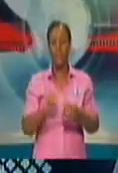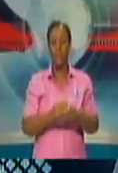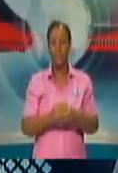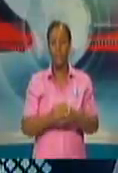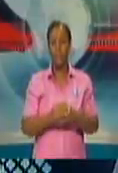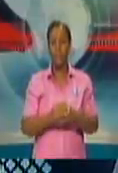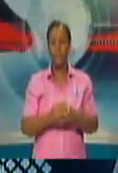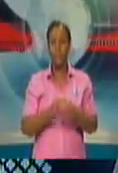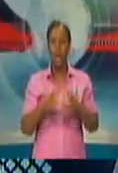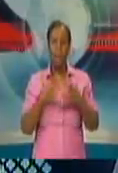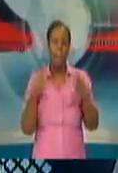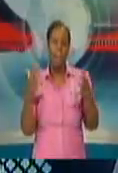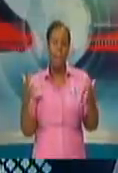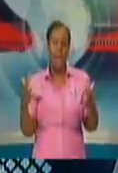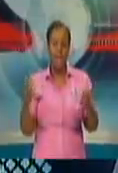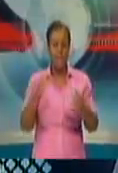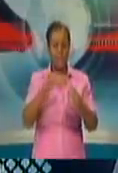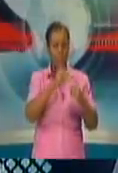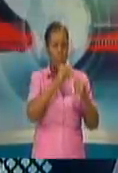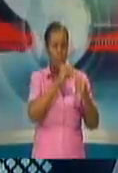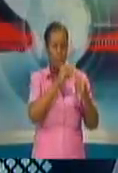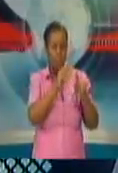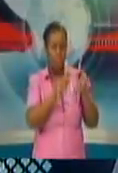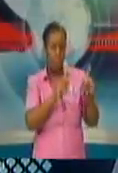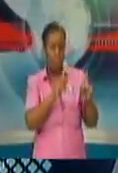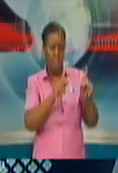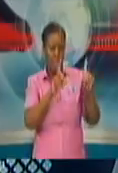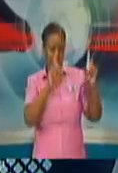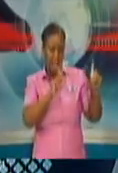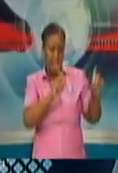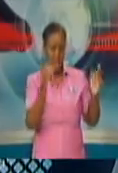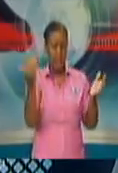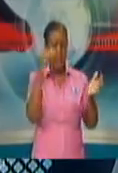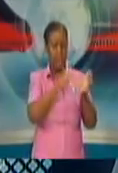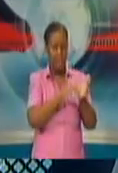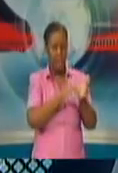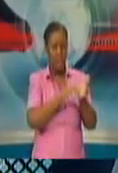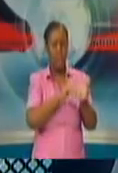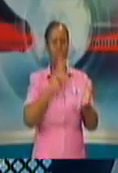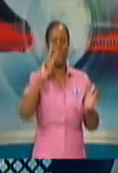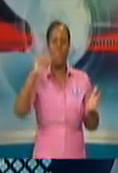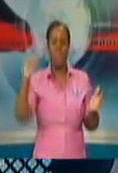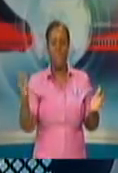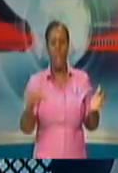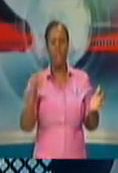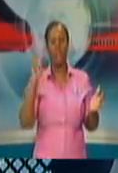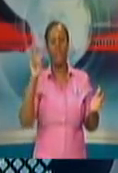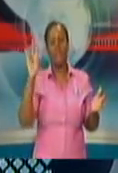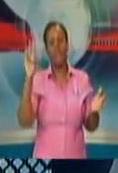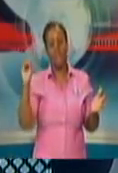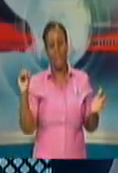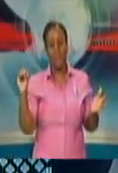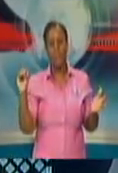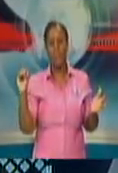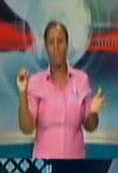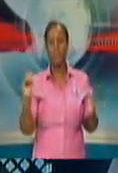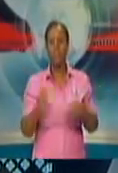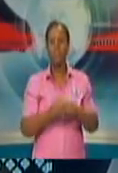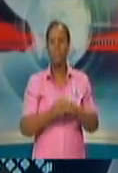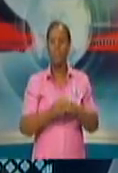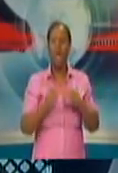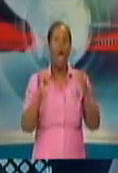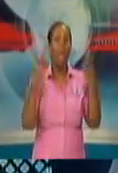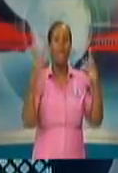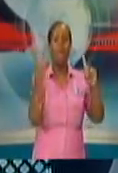Number of unique patients tests completed, 2,270. Number of positive tests stand at, 1,16.